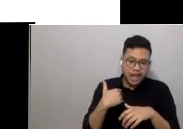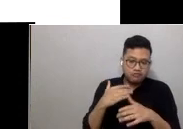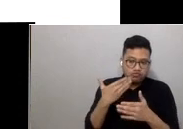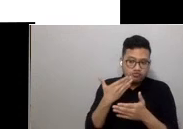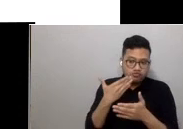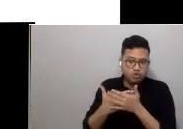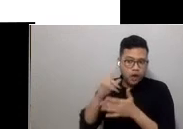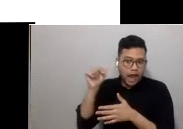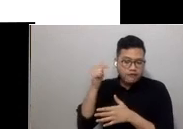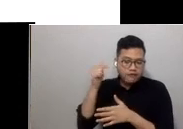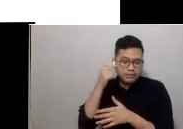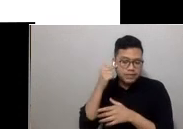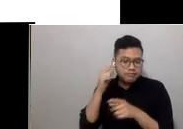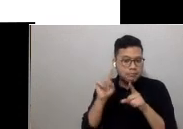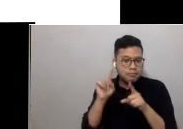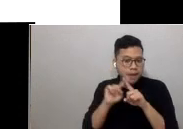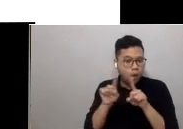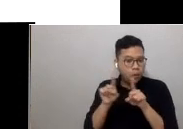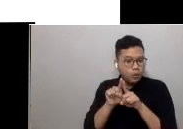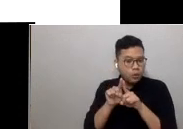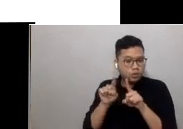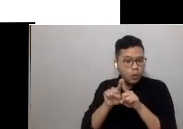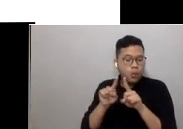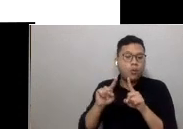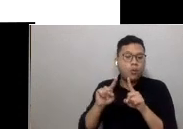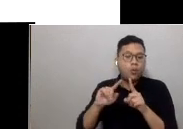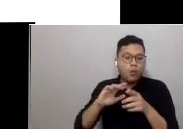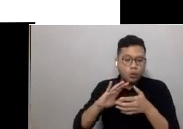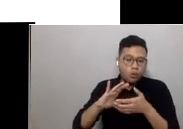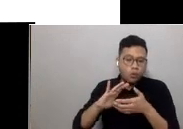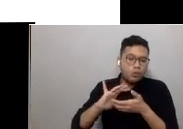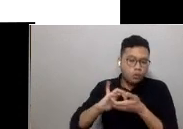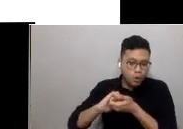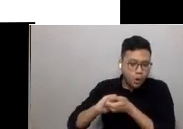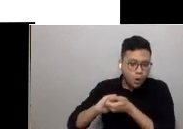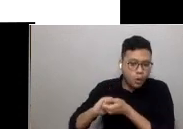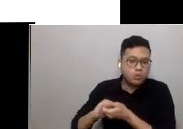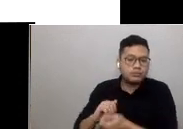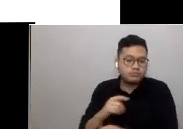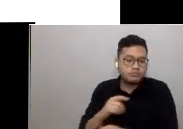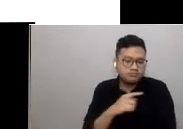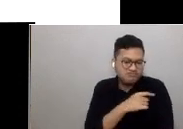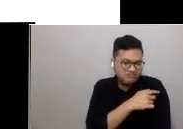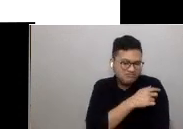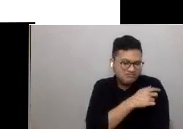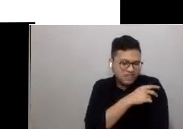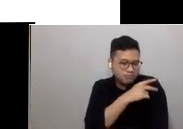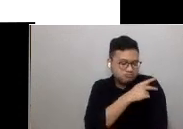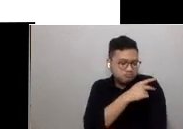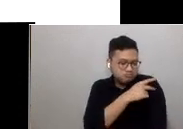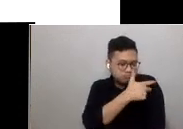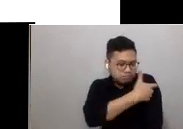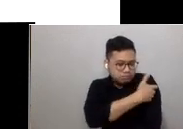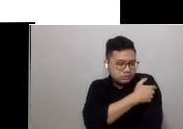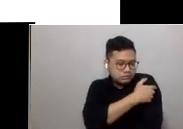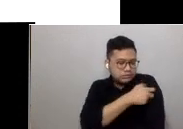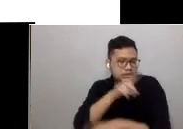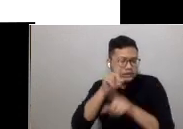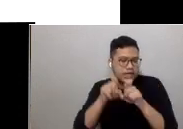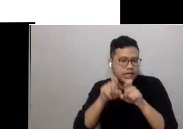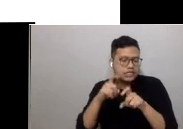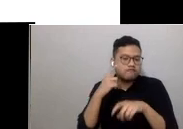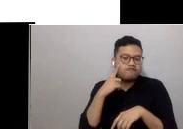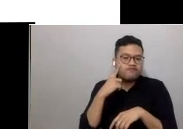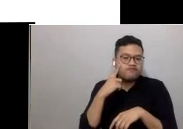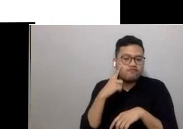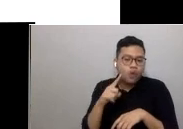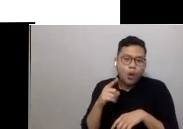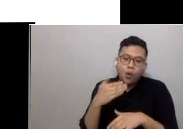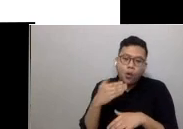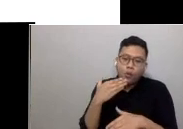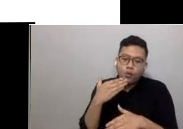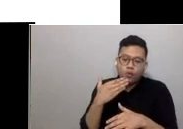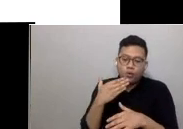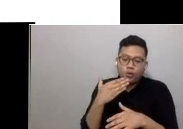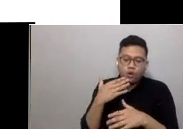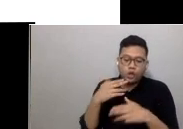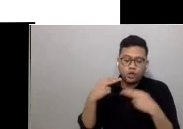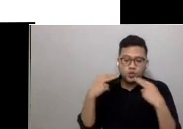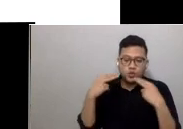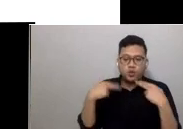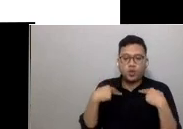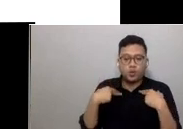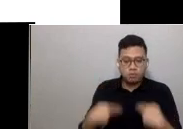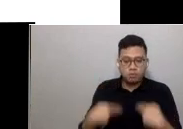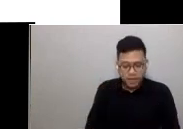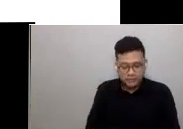that ensure people in clinical trials can be tested for the greater wellbeing of humanity. Arguably, a